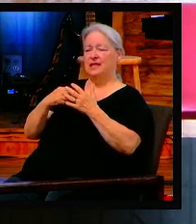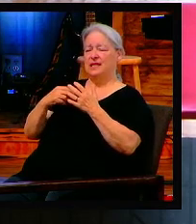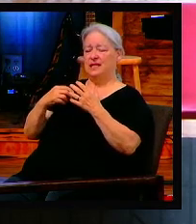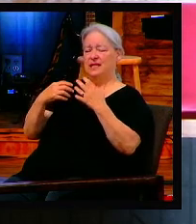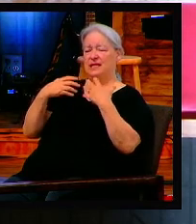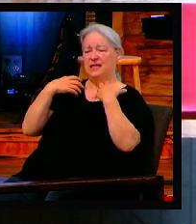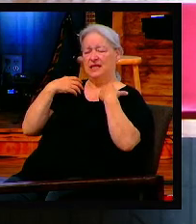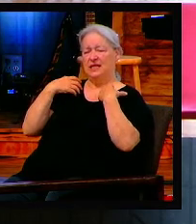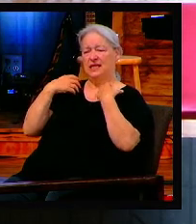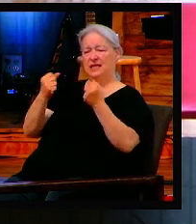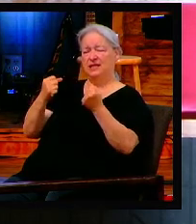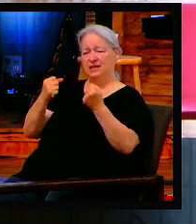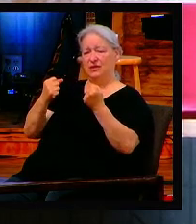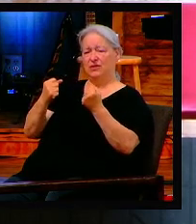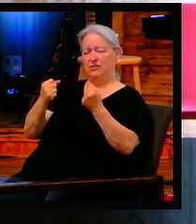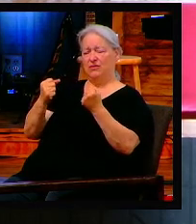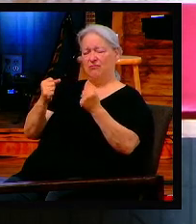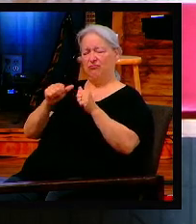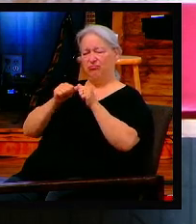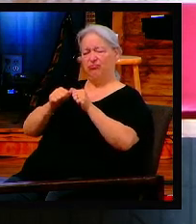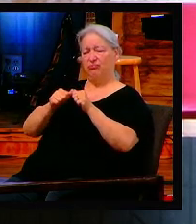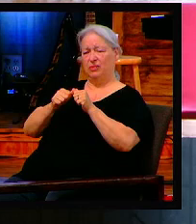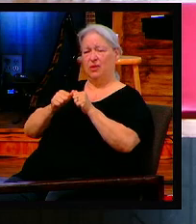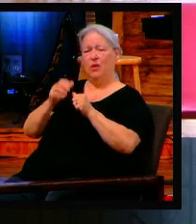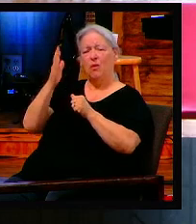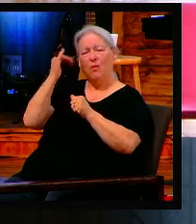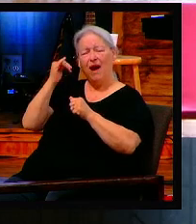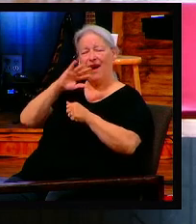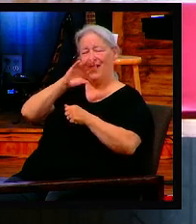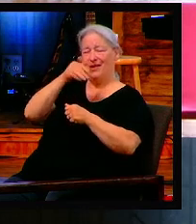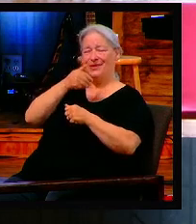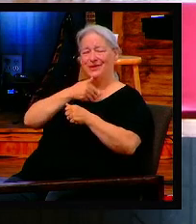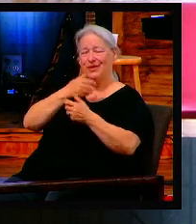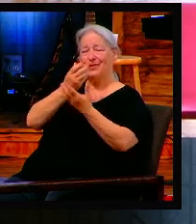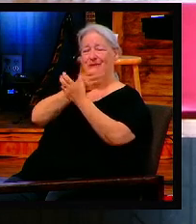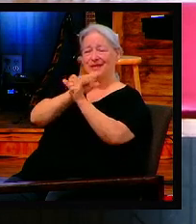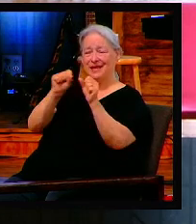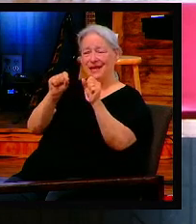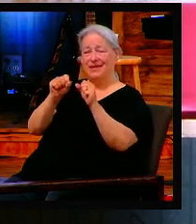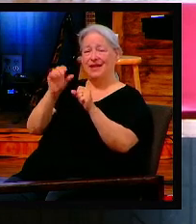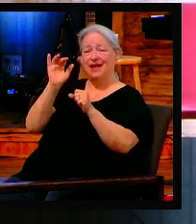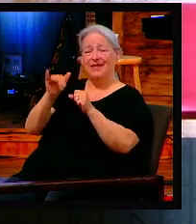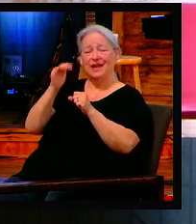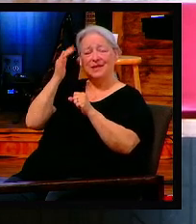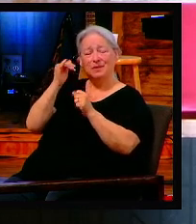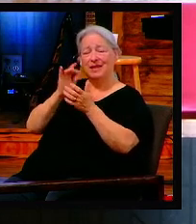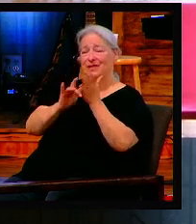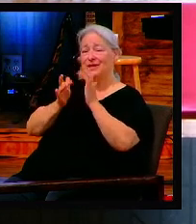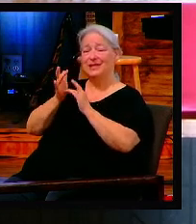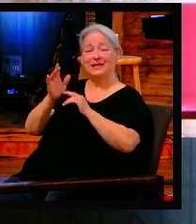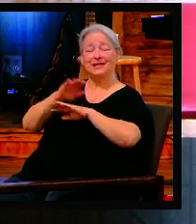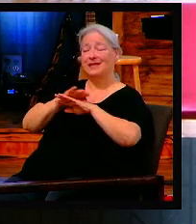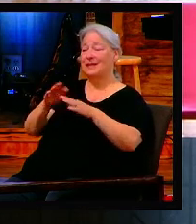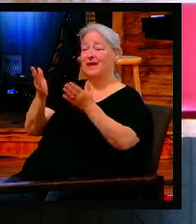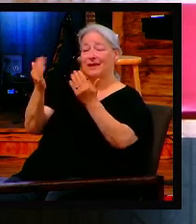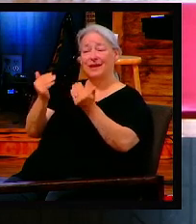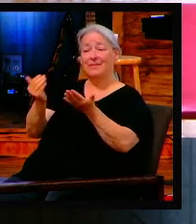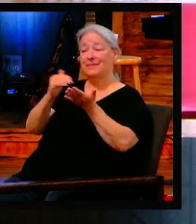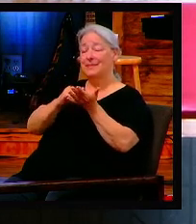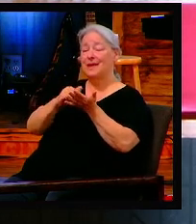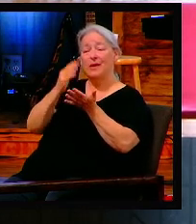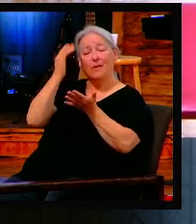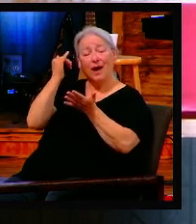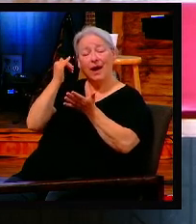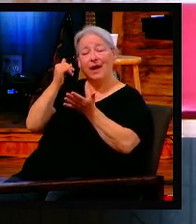as possible so that what? Souls can be saved. That's the only reason why Christ hasn't come back yet, he says. And when the gospel is